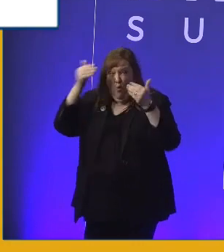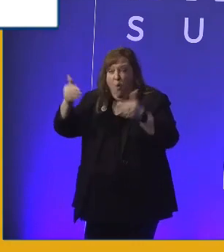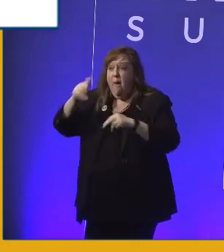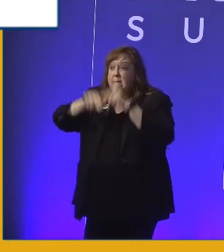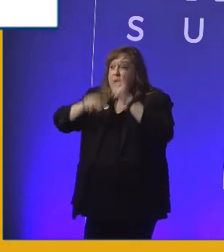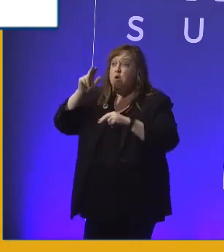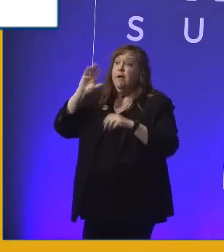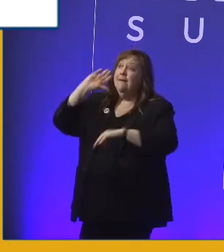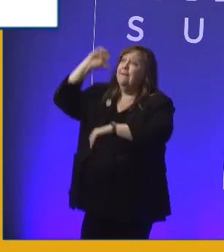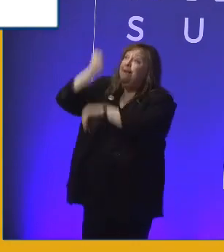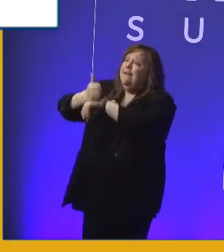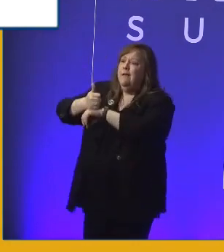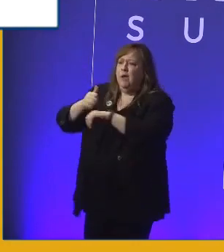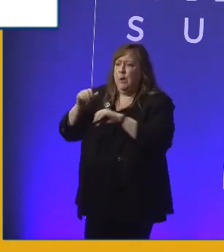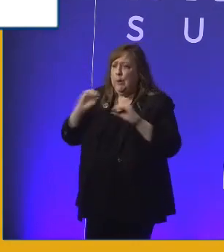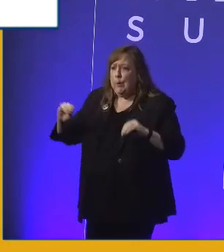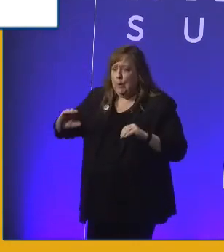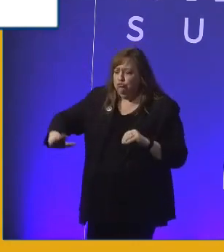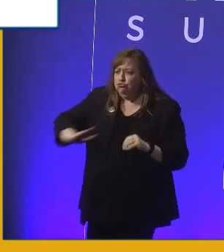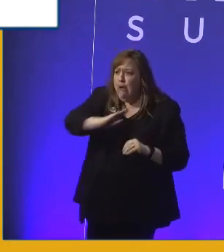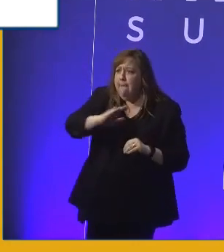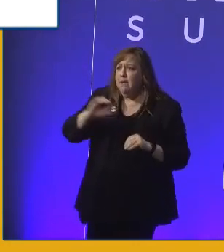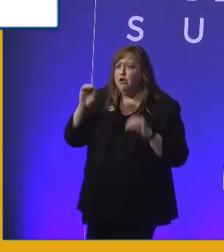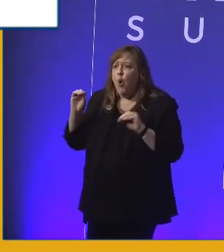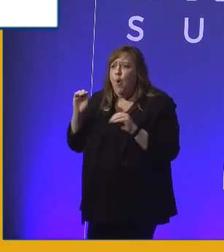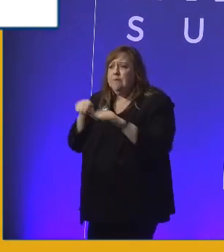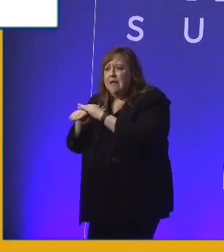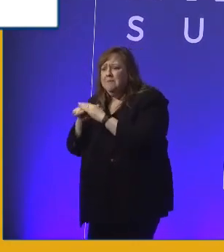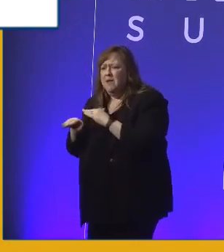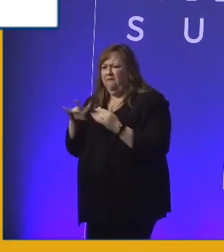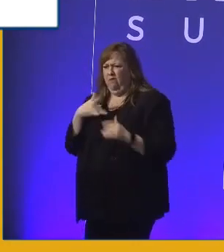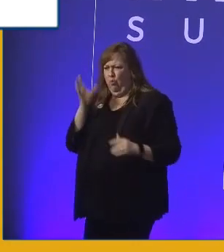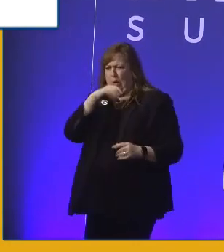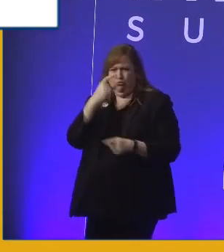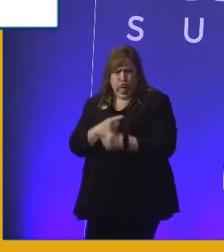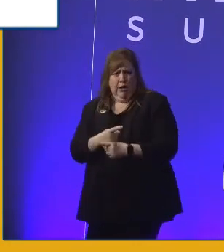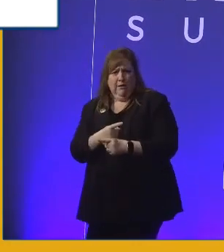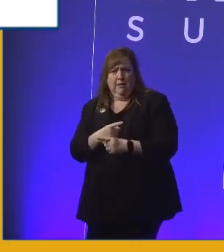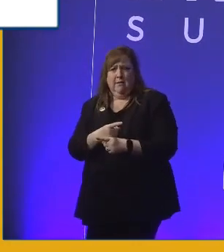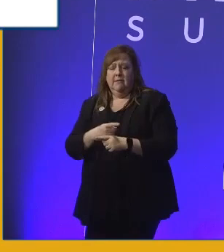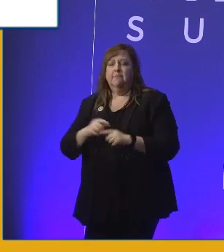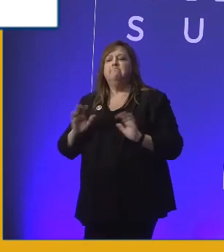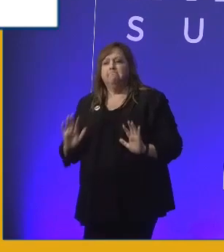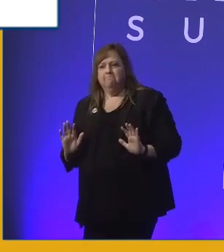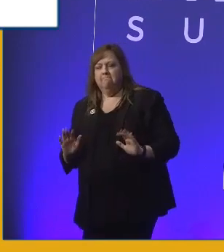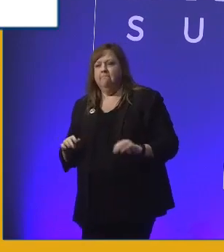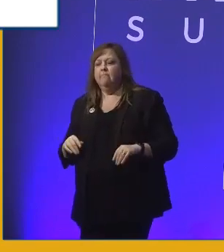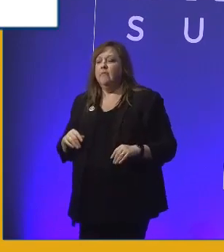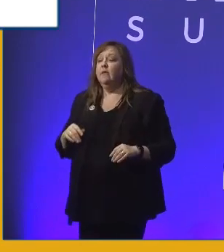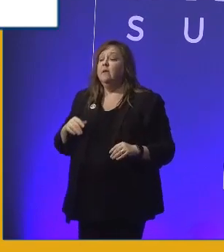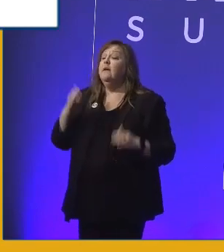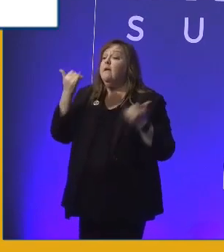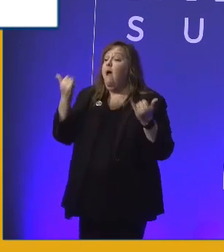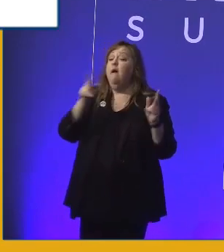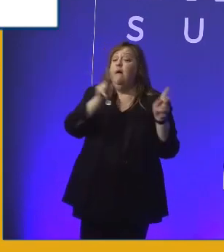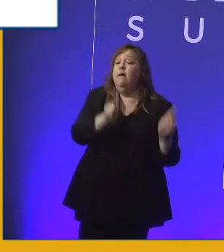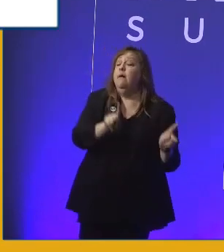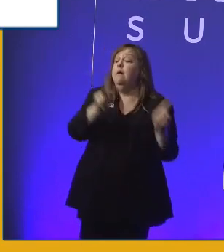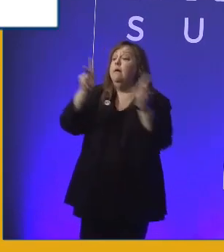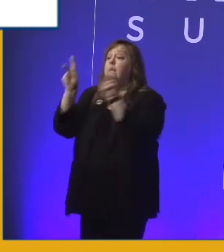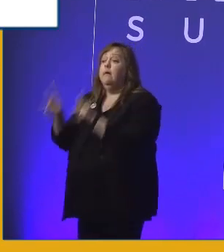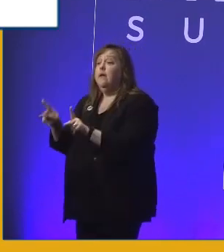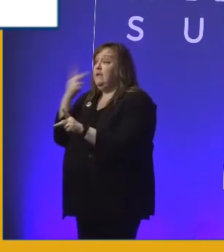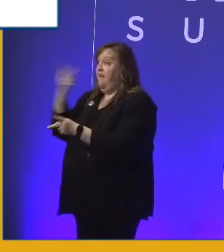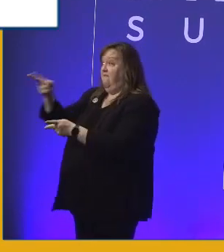accessible now. mean, would just genuinely, it would feel weird. Now, do we feel the same way when we see a